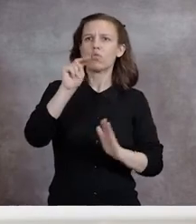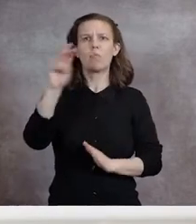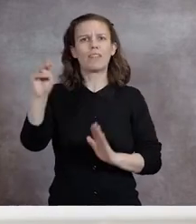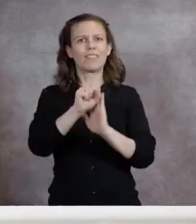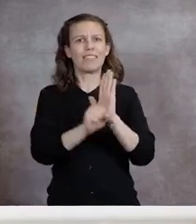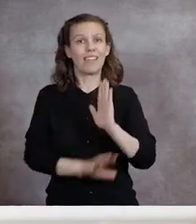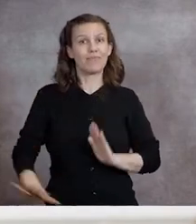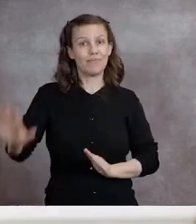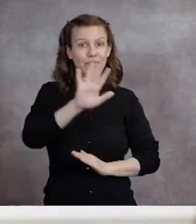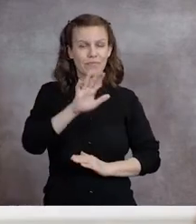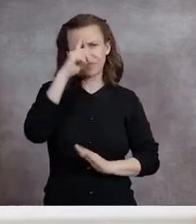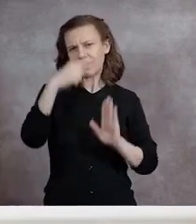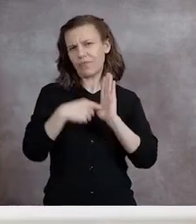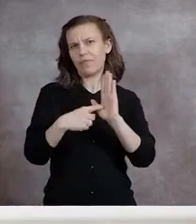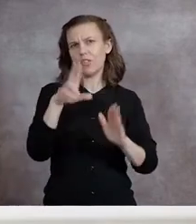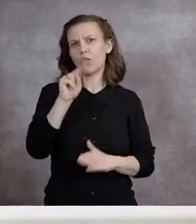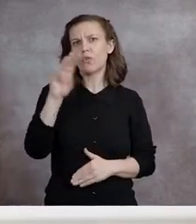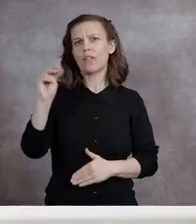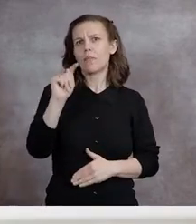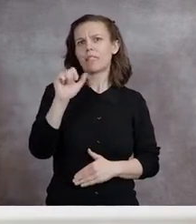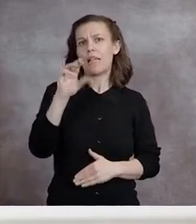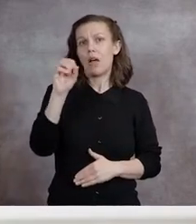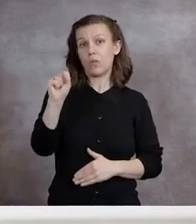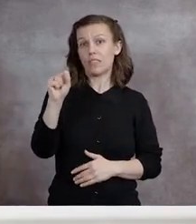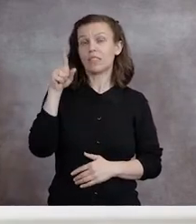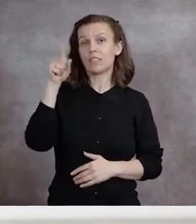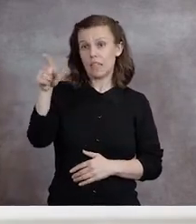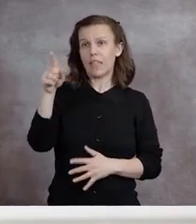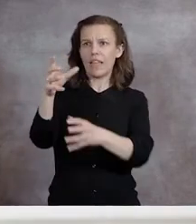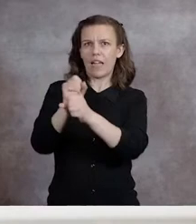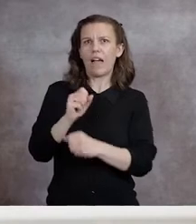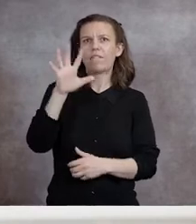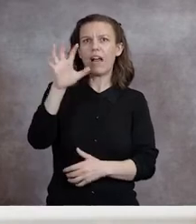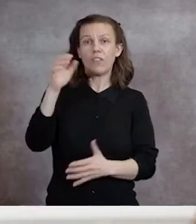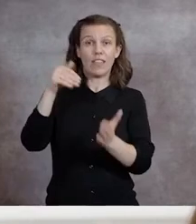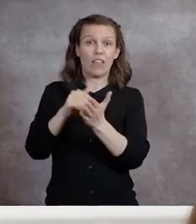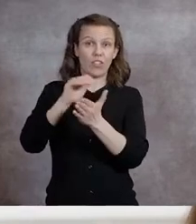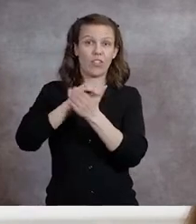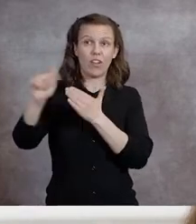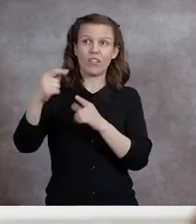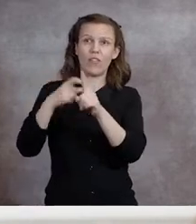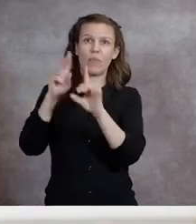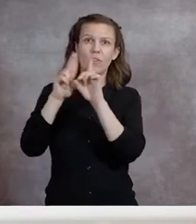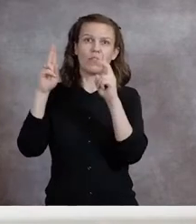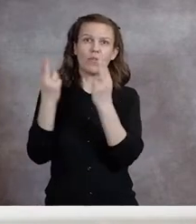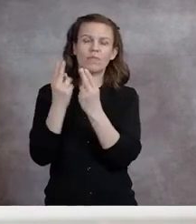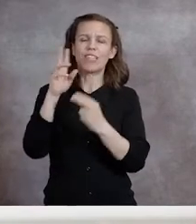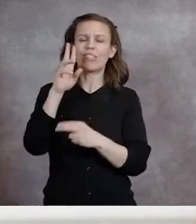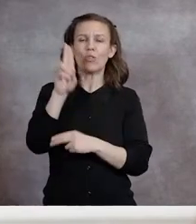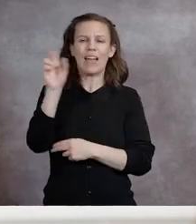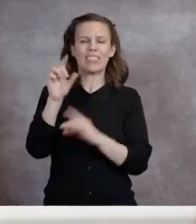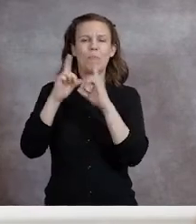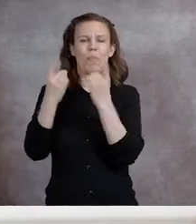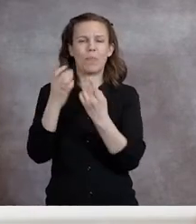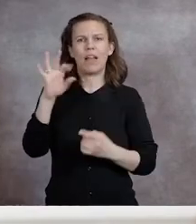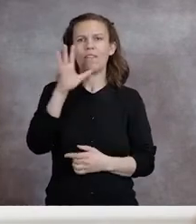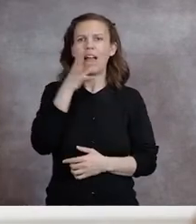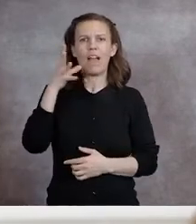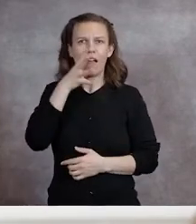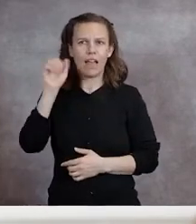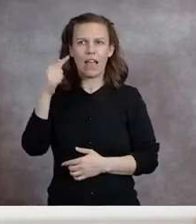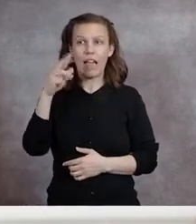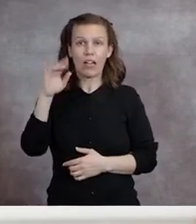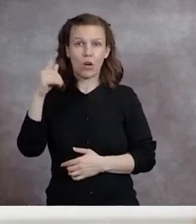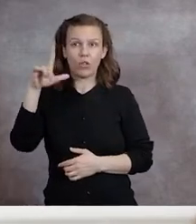UNM Taos received $500,000 from the U.S. of Agriculture for a workforce training certificate program that supports the